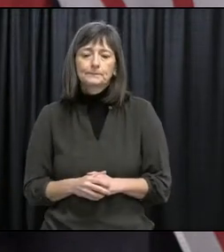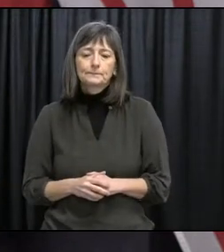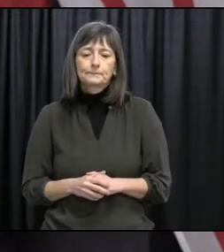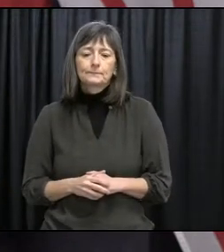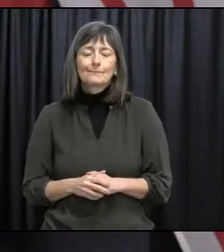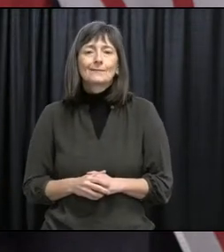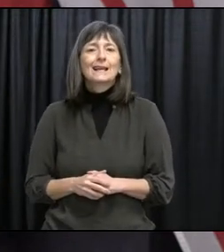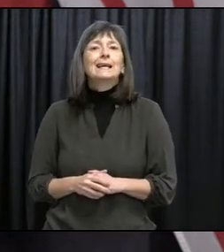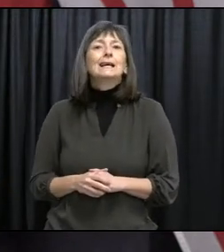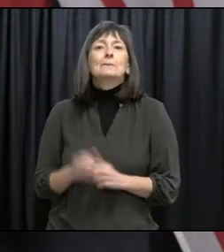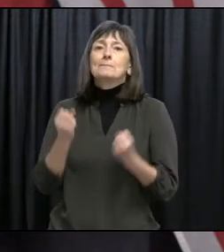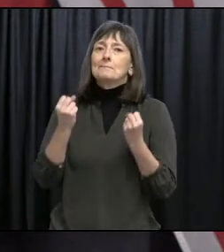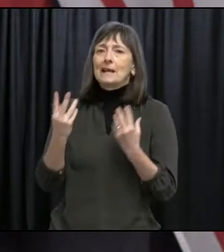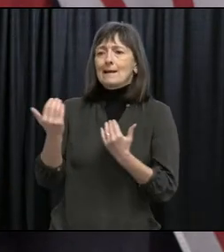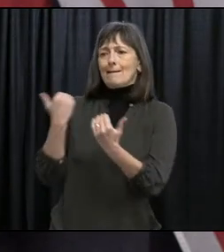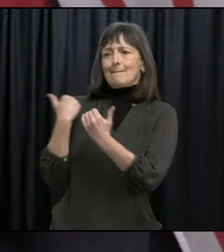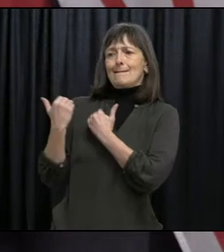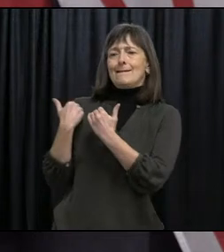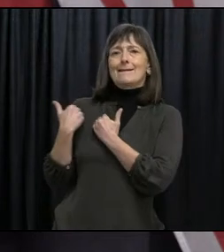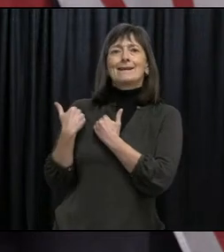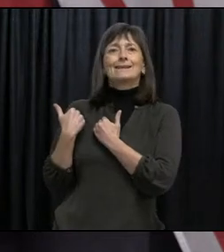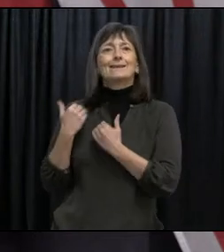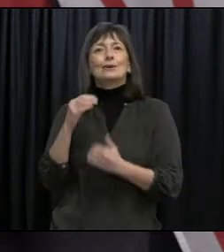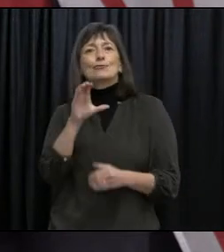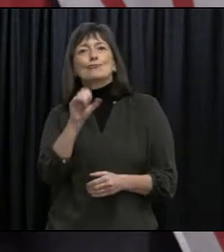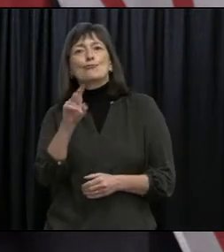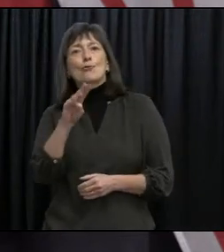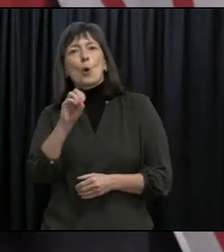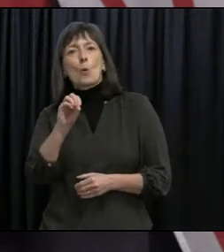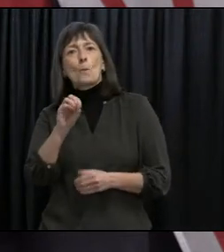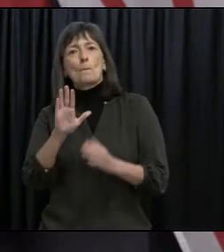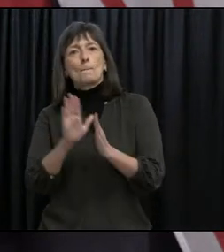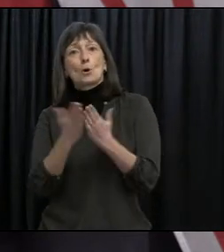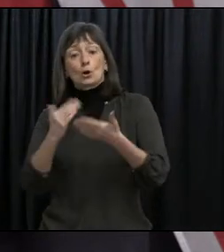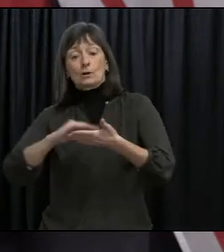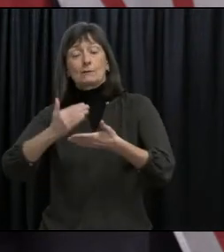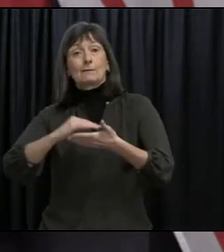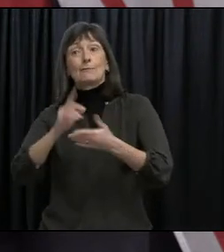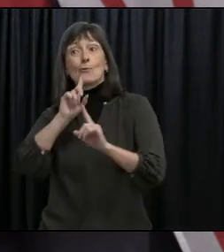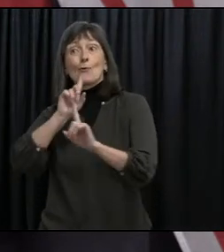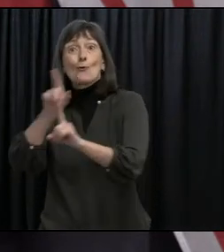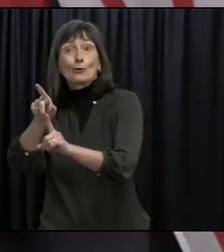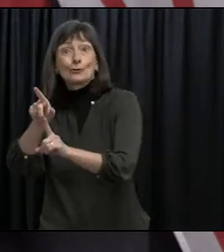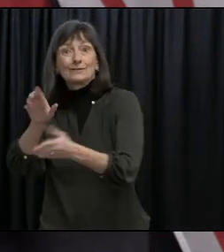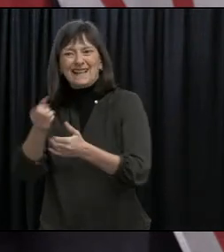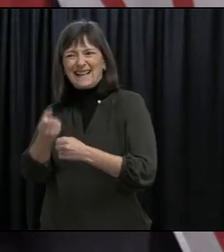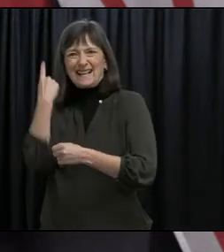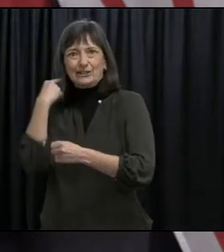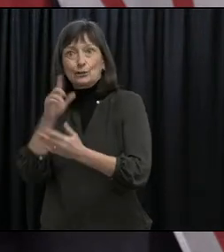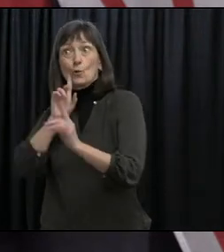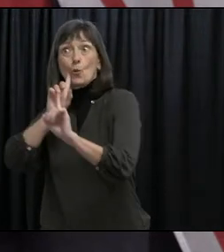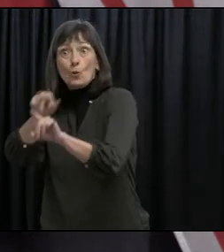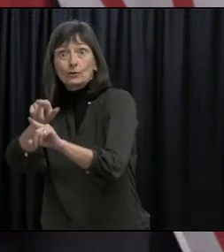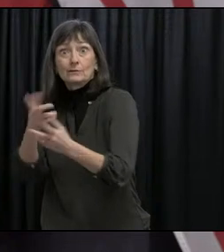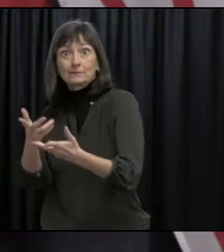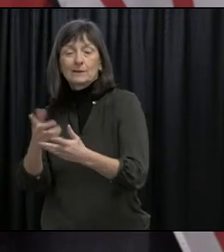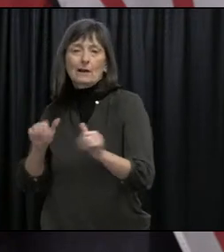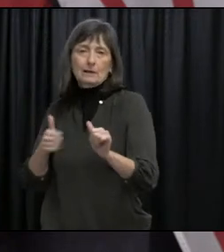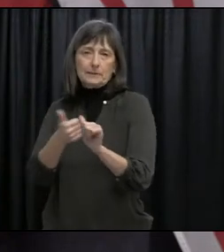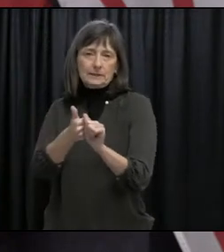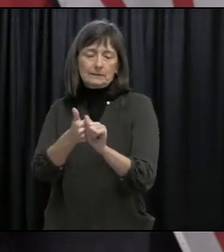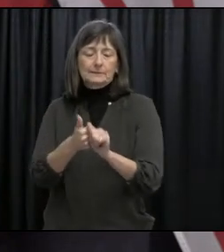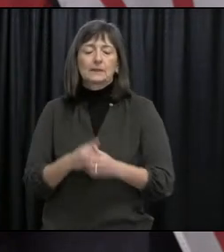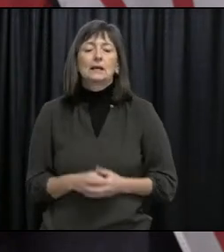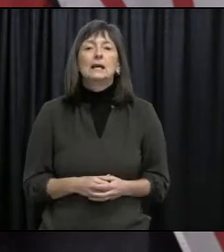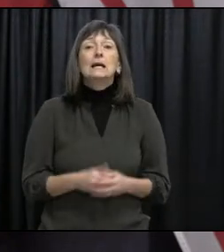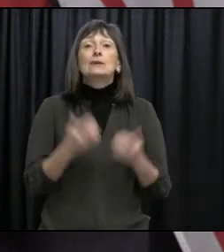Chromebook order that was announced last summer, so I wanted to provide an update on that. The district is in